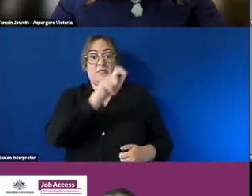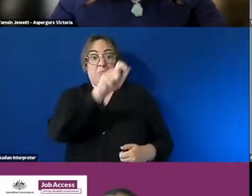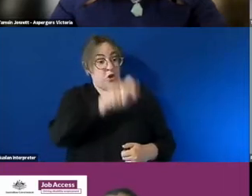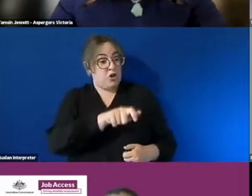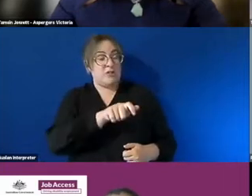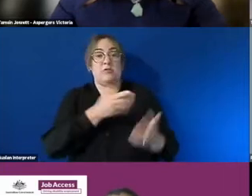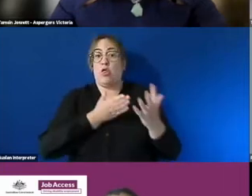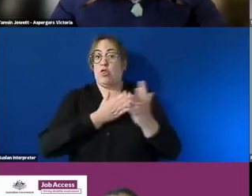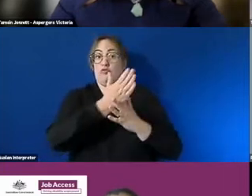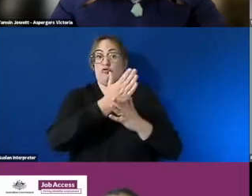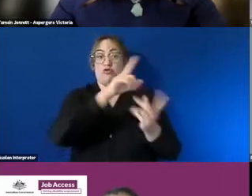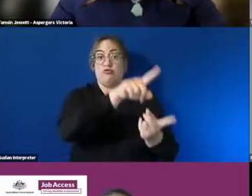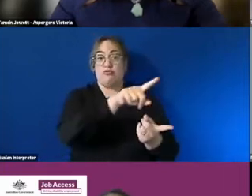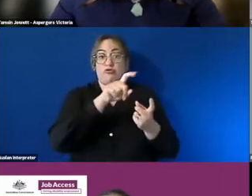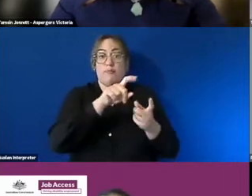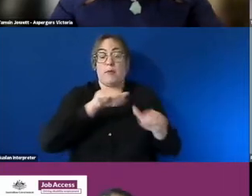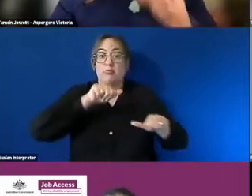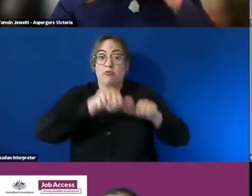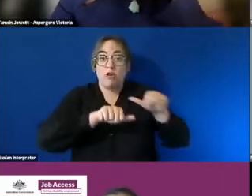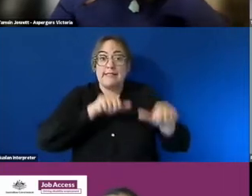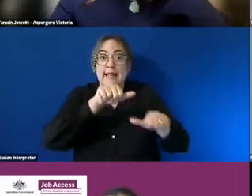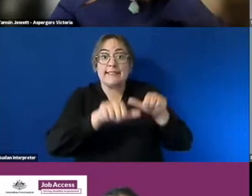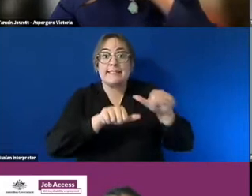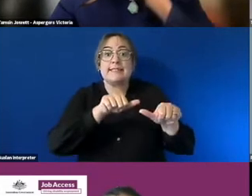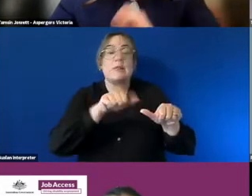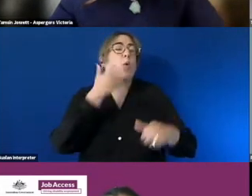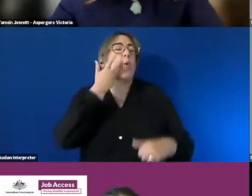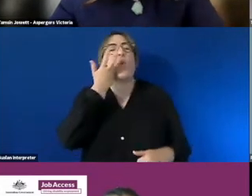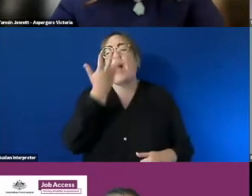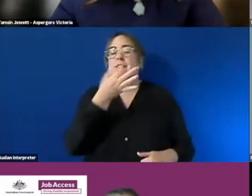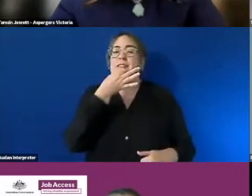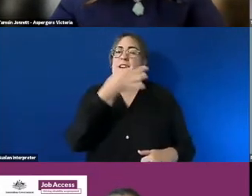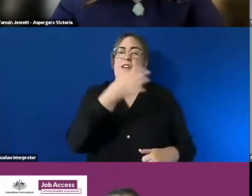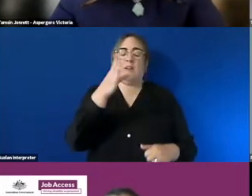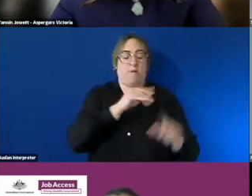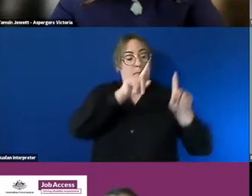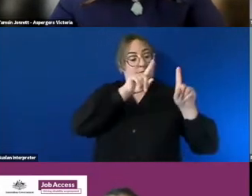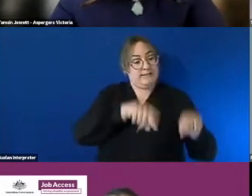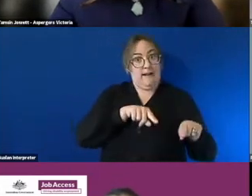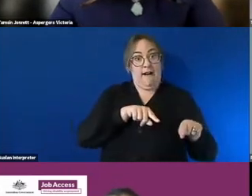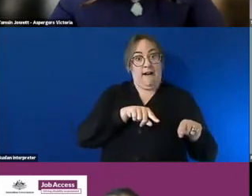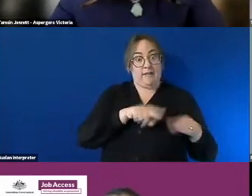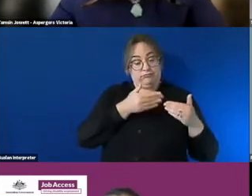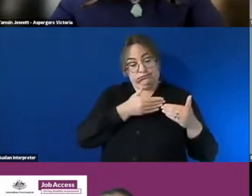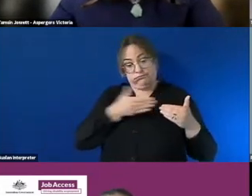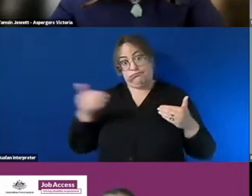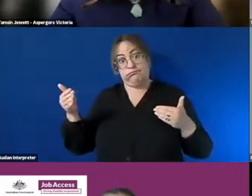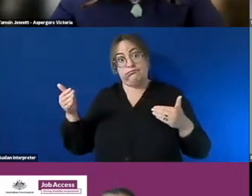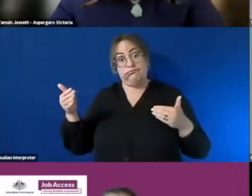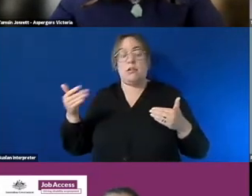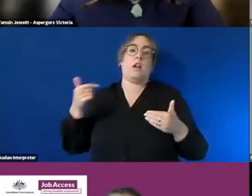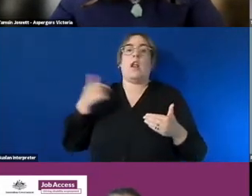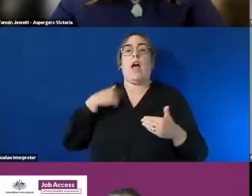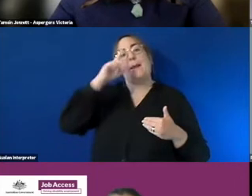stage of the recruitment process um almost every stage of the recruitment process from the very beginning um when you have your um the application